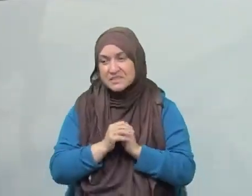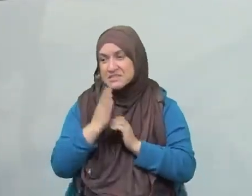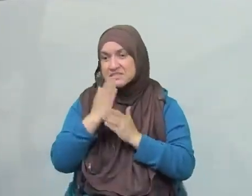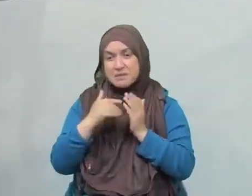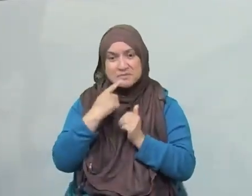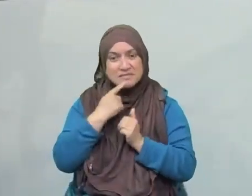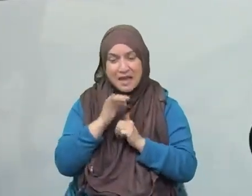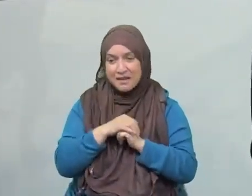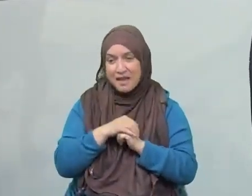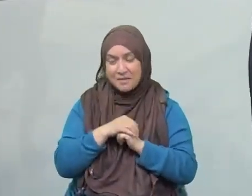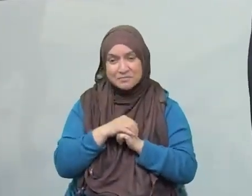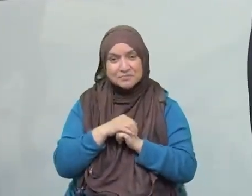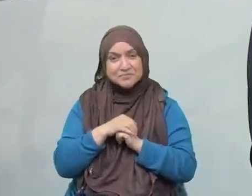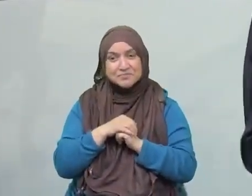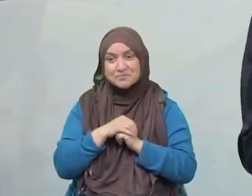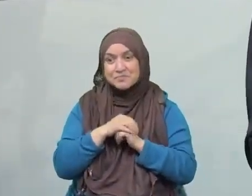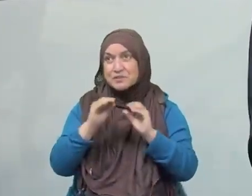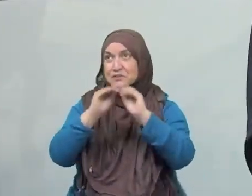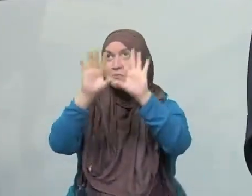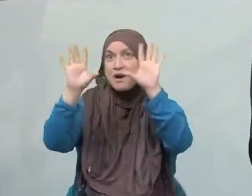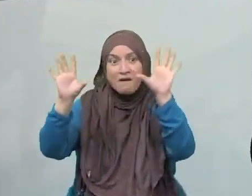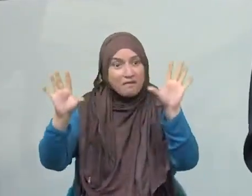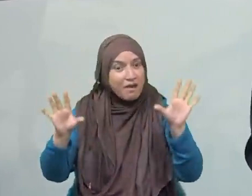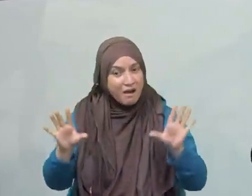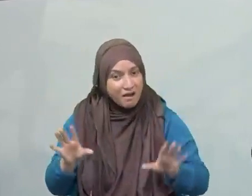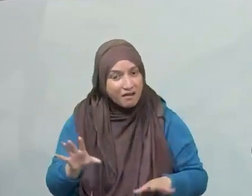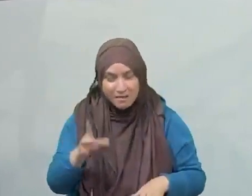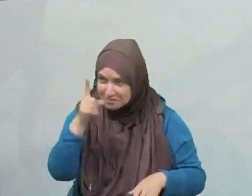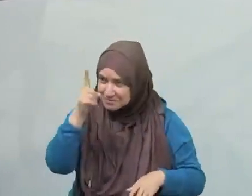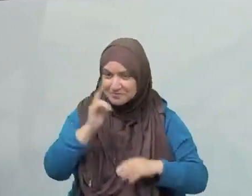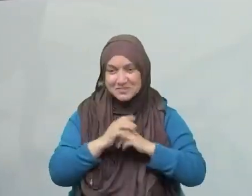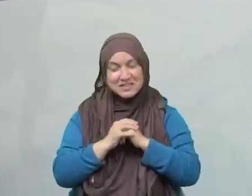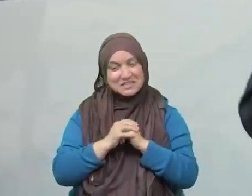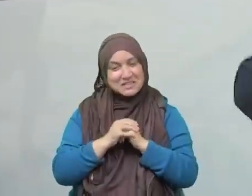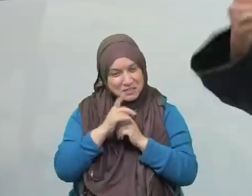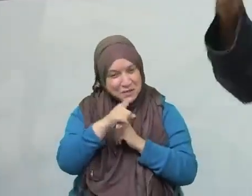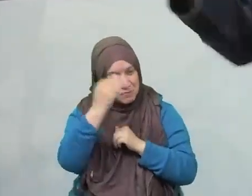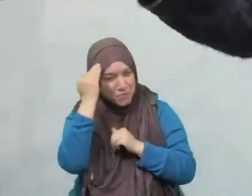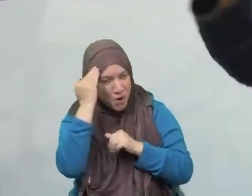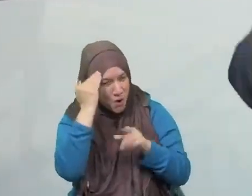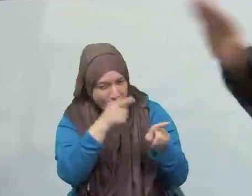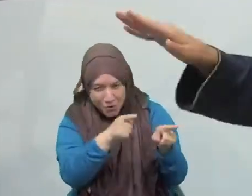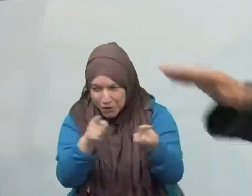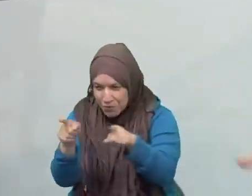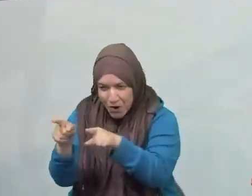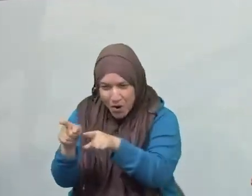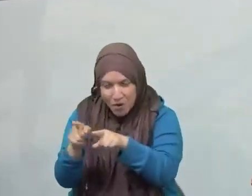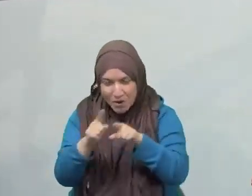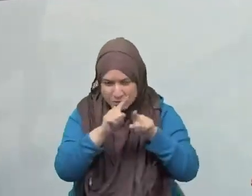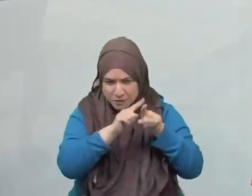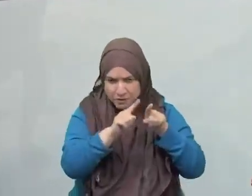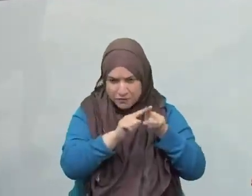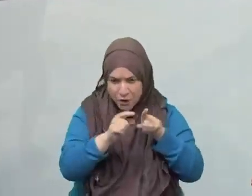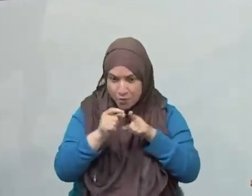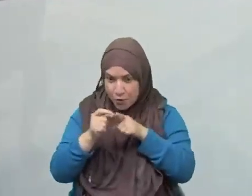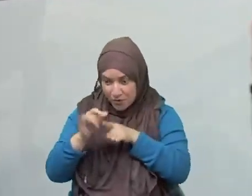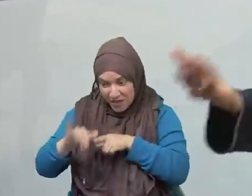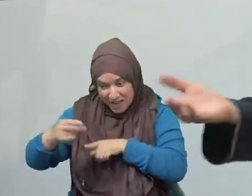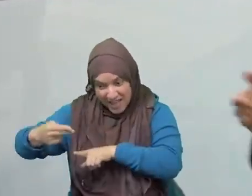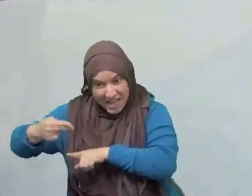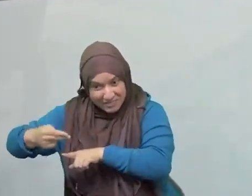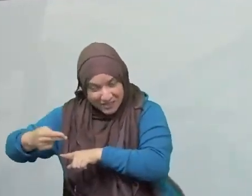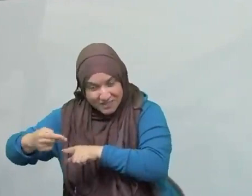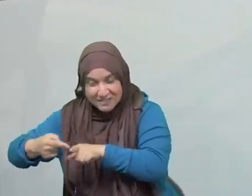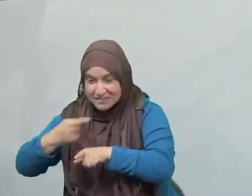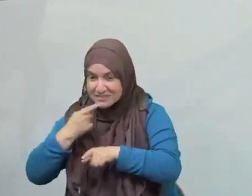which one should I prioritize? And then you find statements from the pious predecessors. And all of this is an introduction to the question, by the way. The